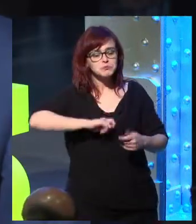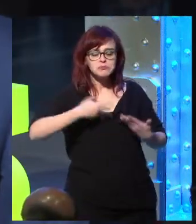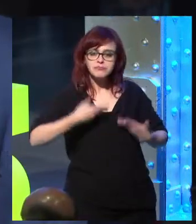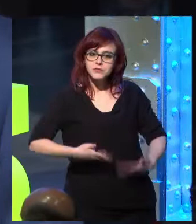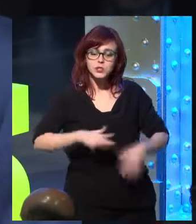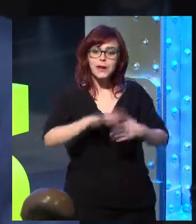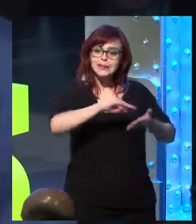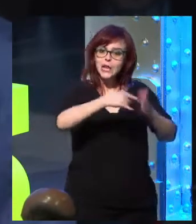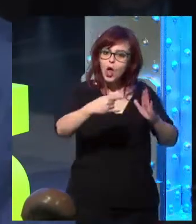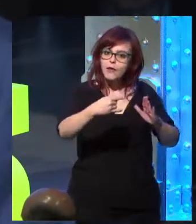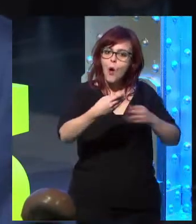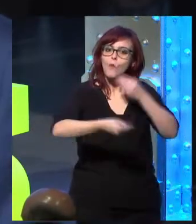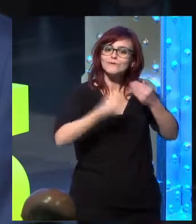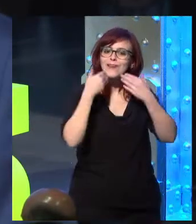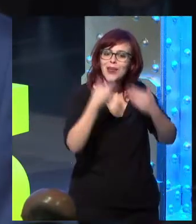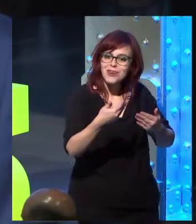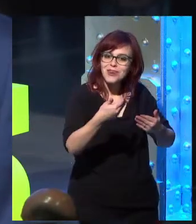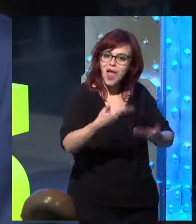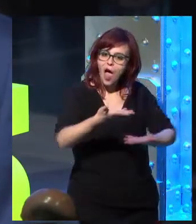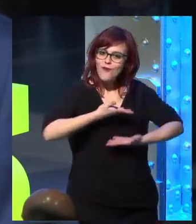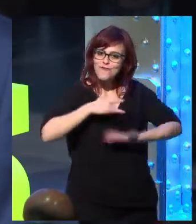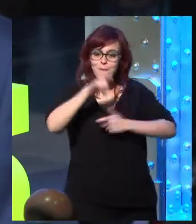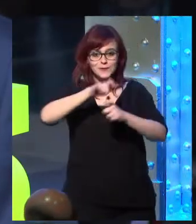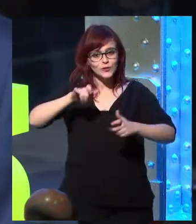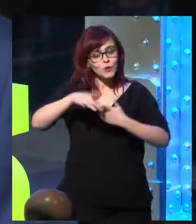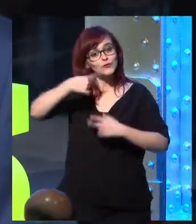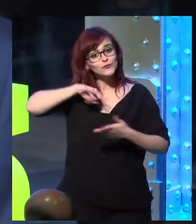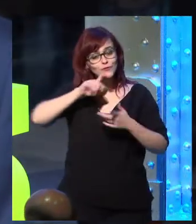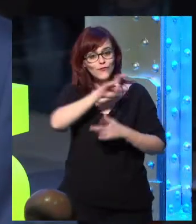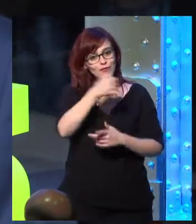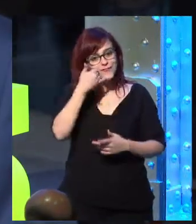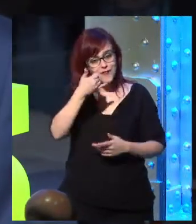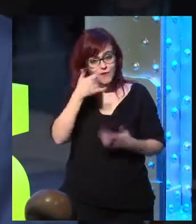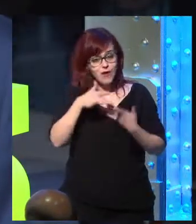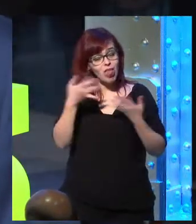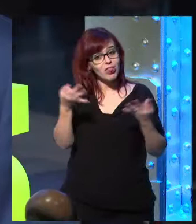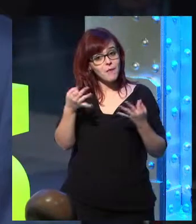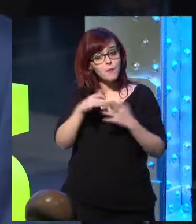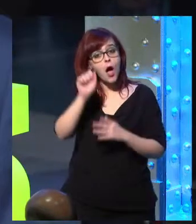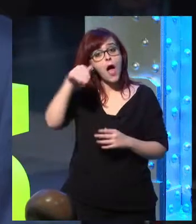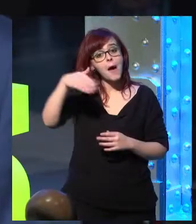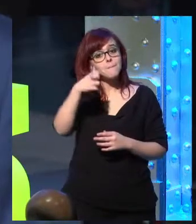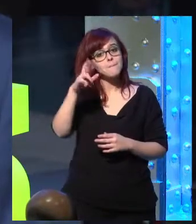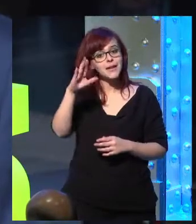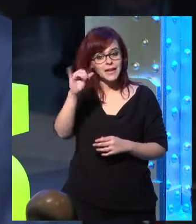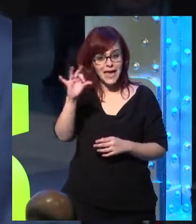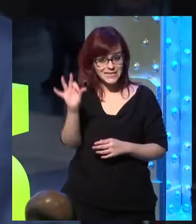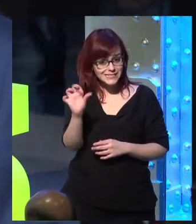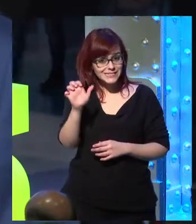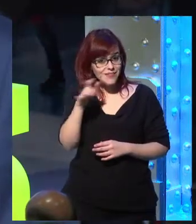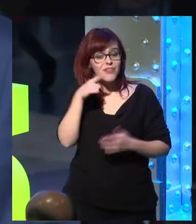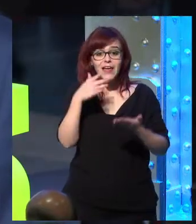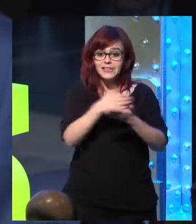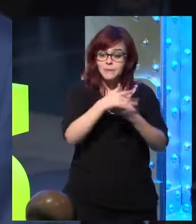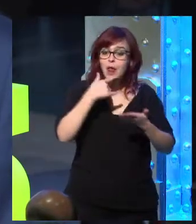calmness and to put technology to the service of the people. And this is how we are convinced that it must be. As